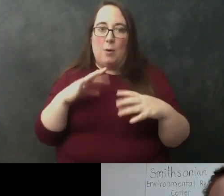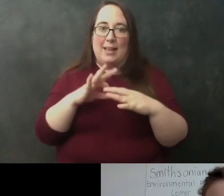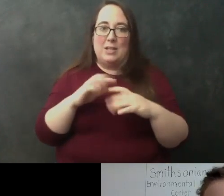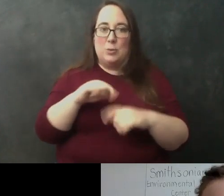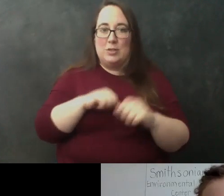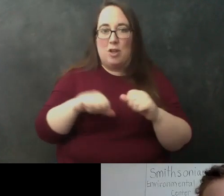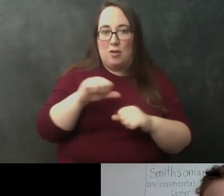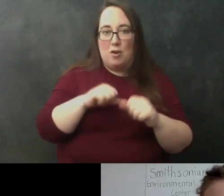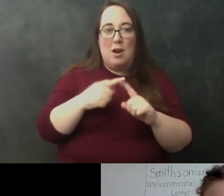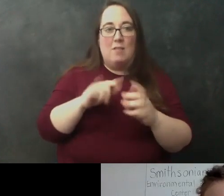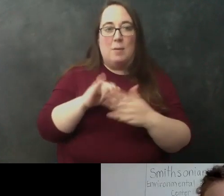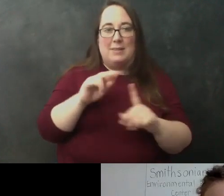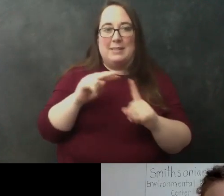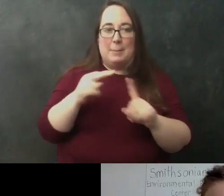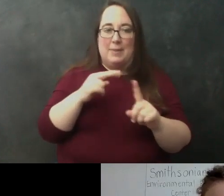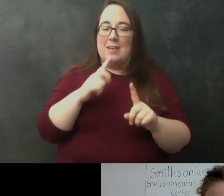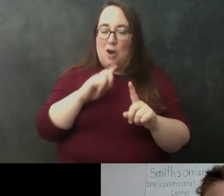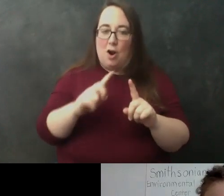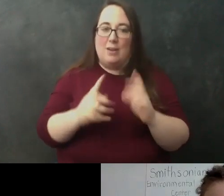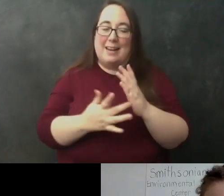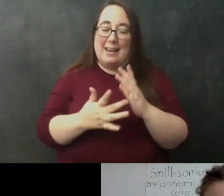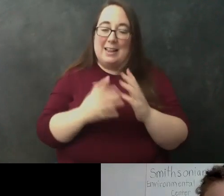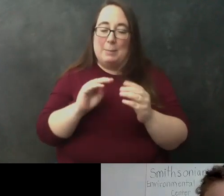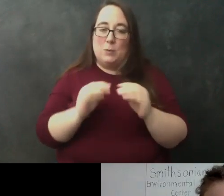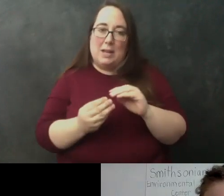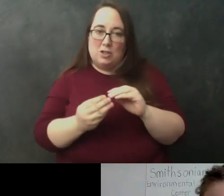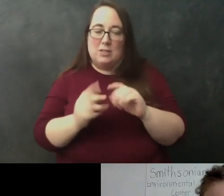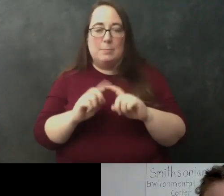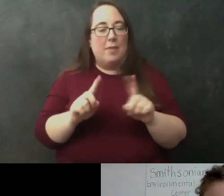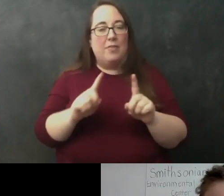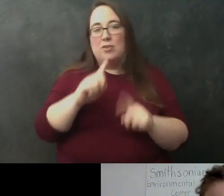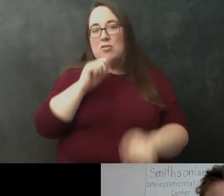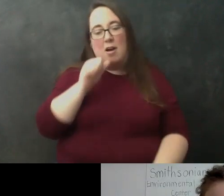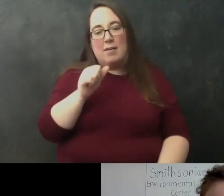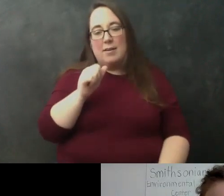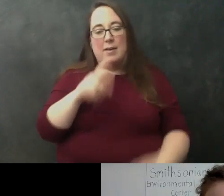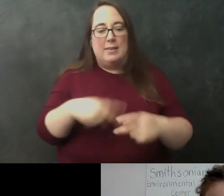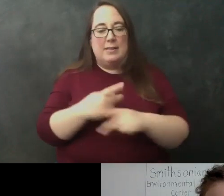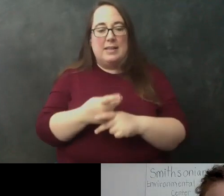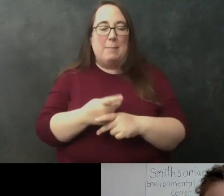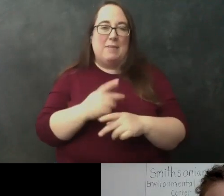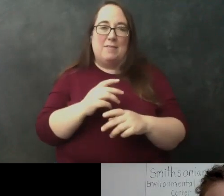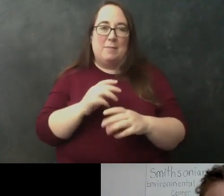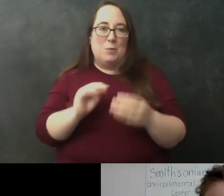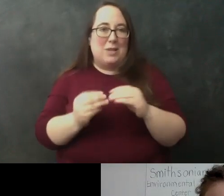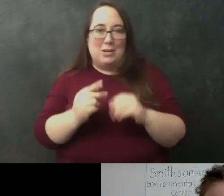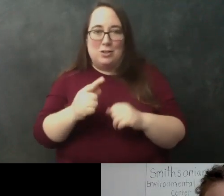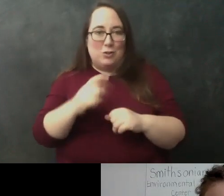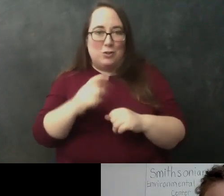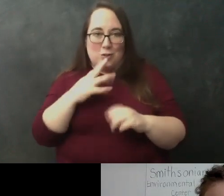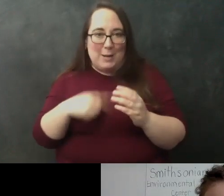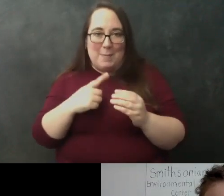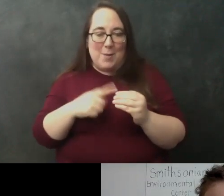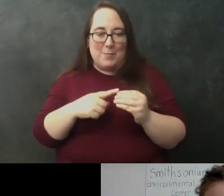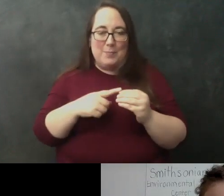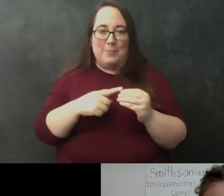so from that standpoint they are technically mutations um but they're not the type of mutations that you're talking about that um that actually